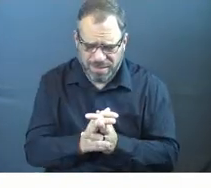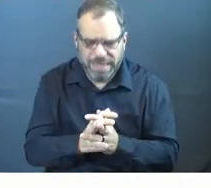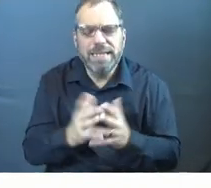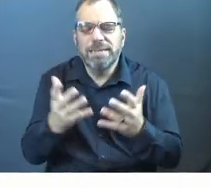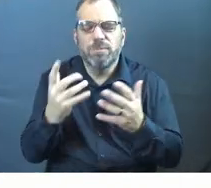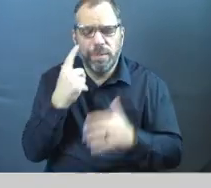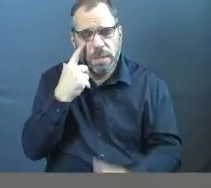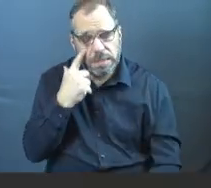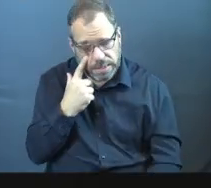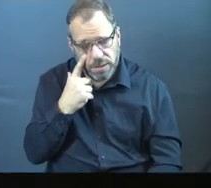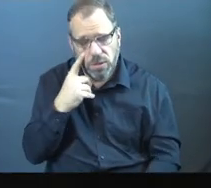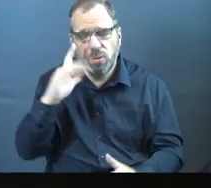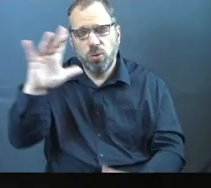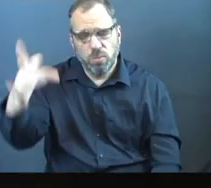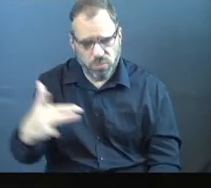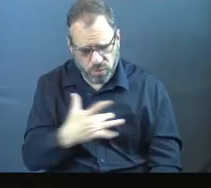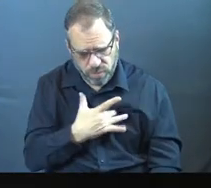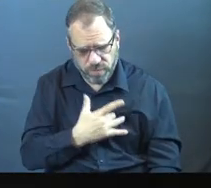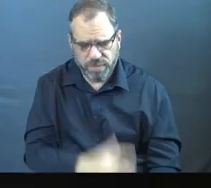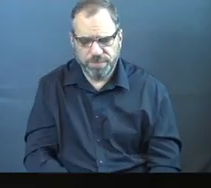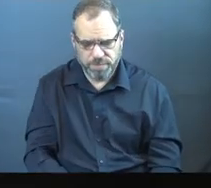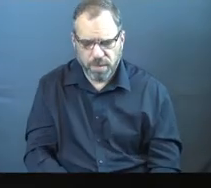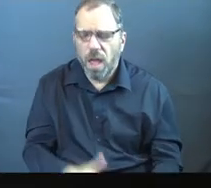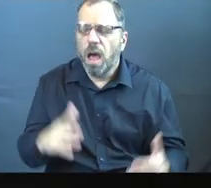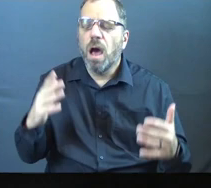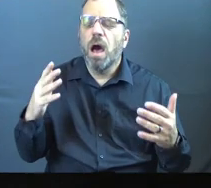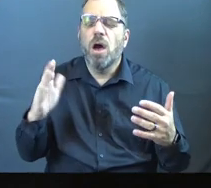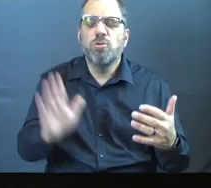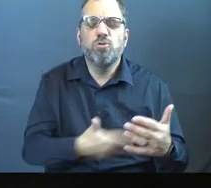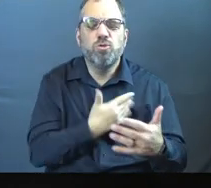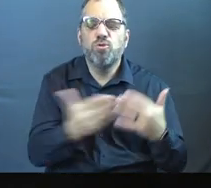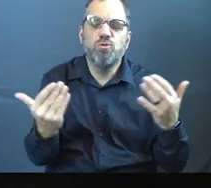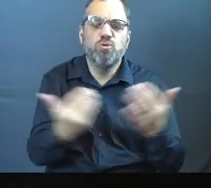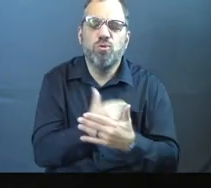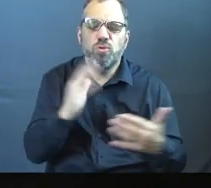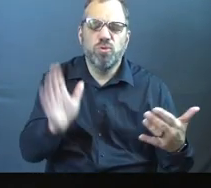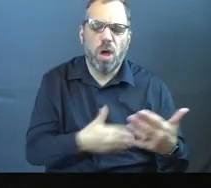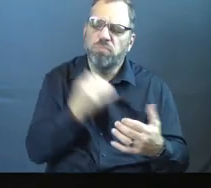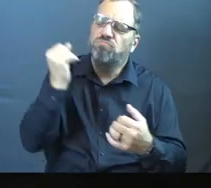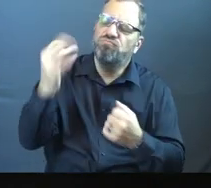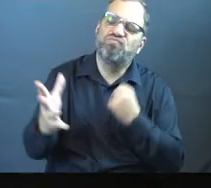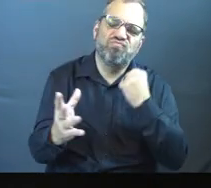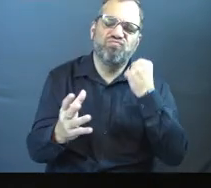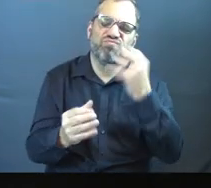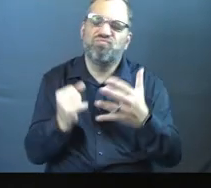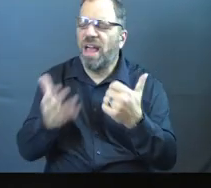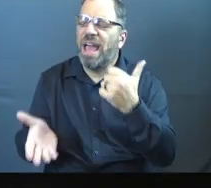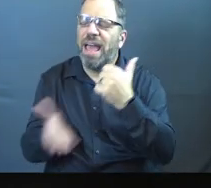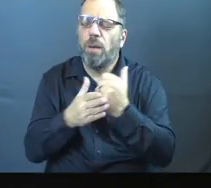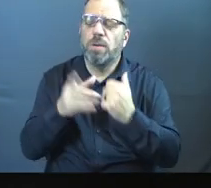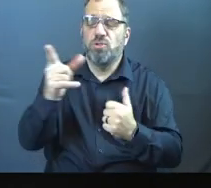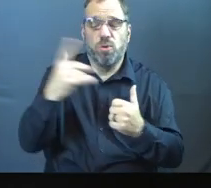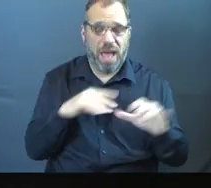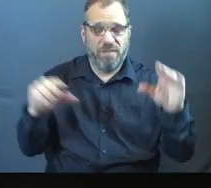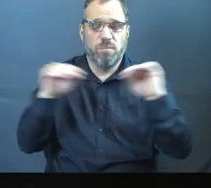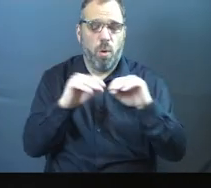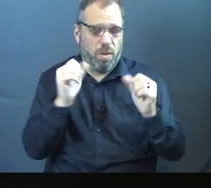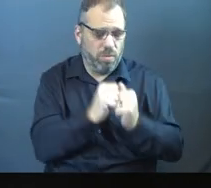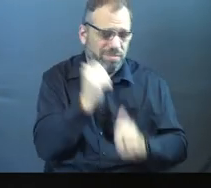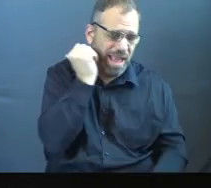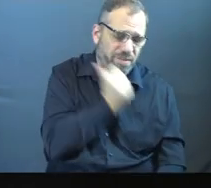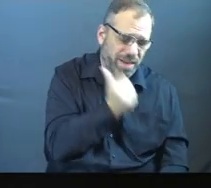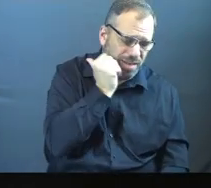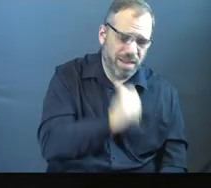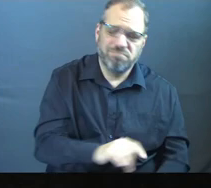We just want to see you move, Jesus. Lord, sing a new song. Lord, help us to sing that new song to you. Help us to know that you have more with each moment.